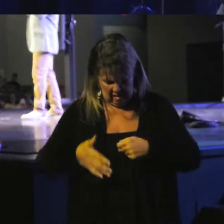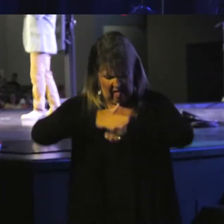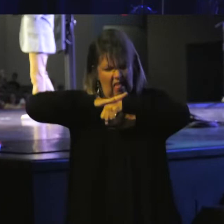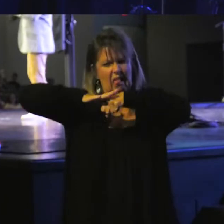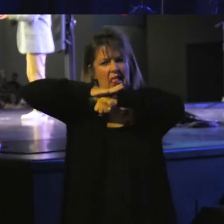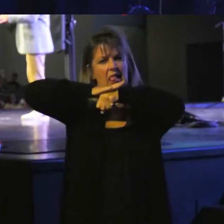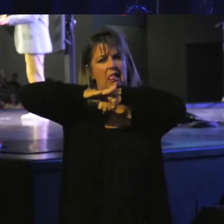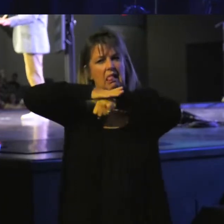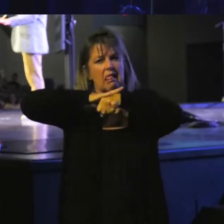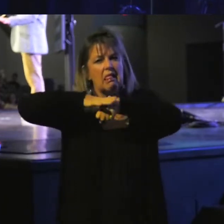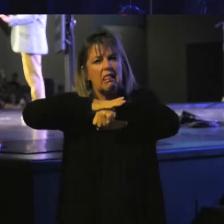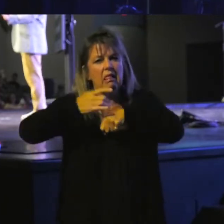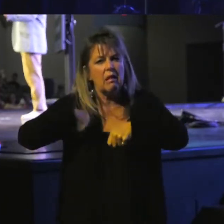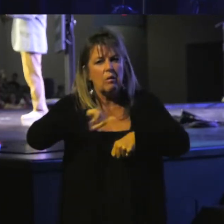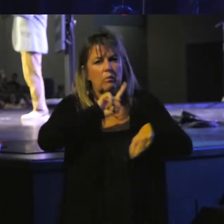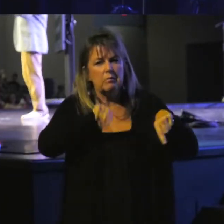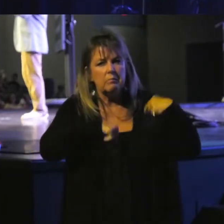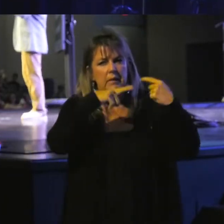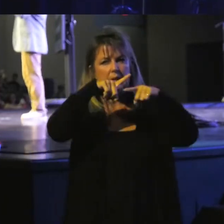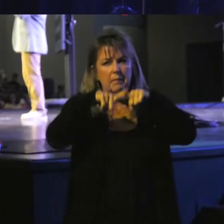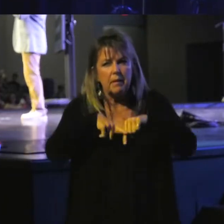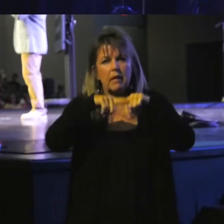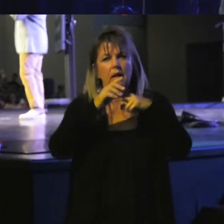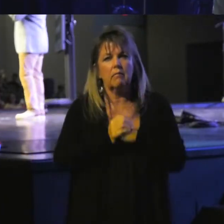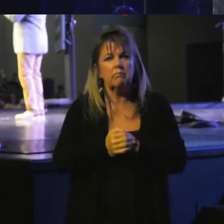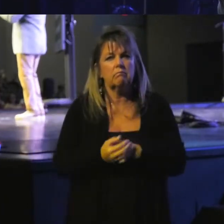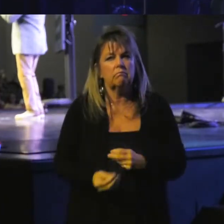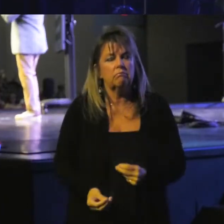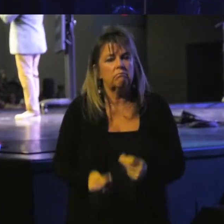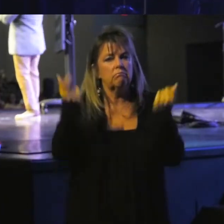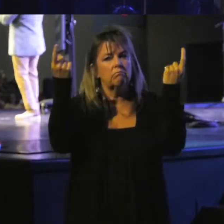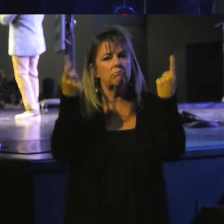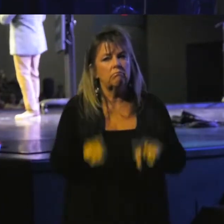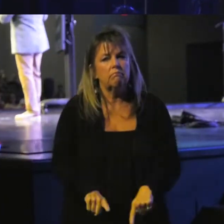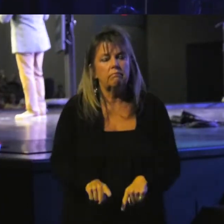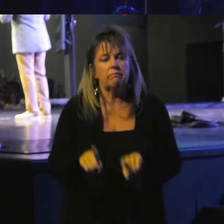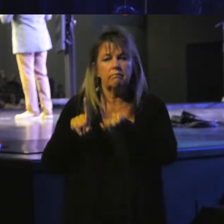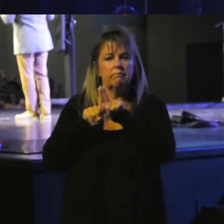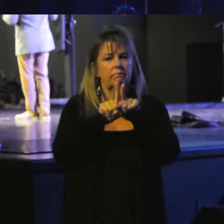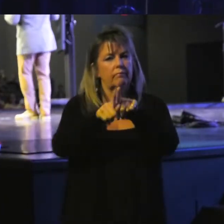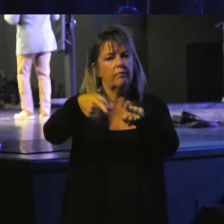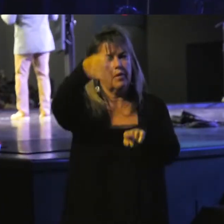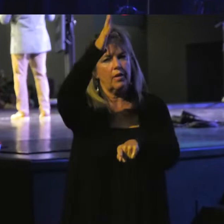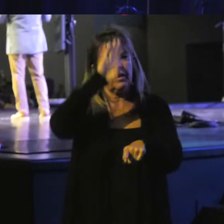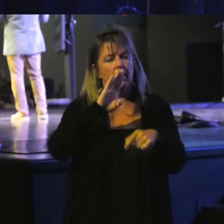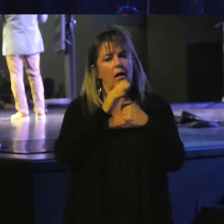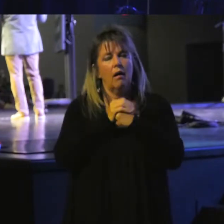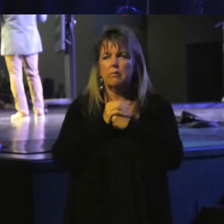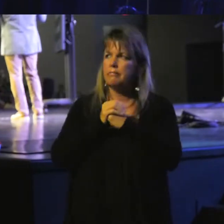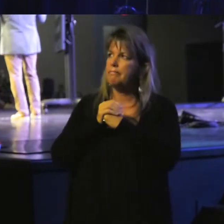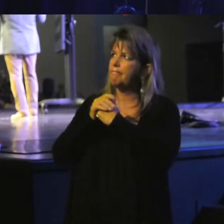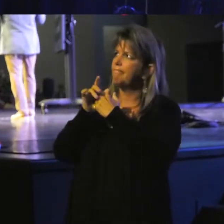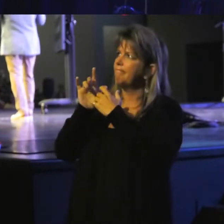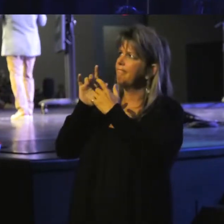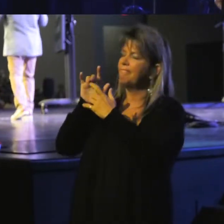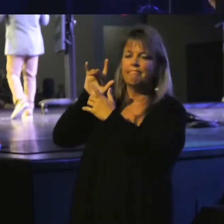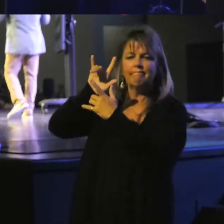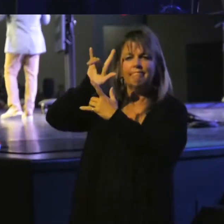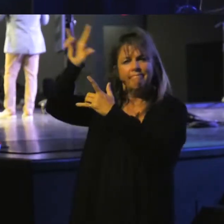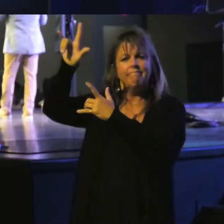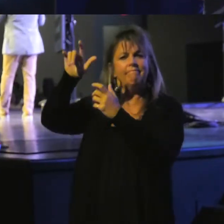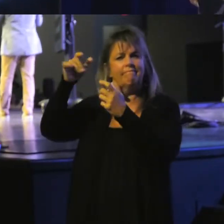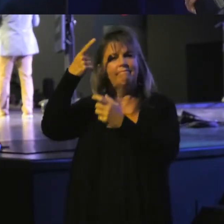things we've been depending on. And all of a sudden, our walk with God and our intimacy with him takes on a